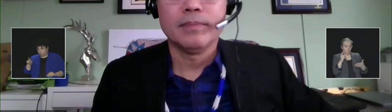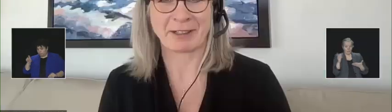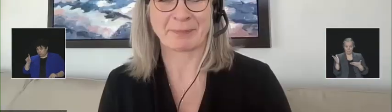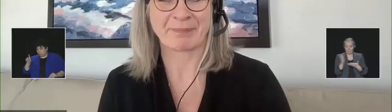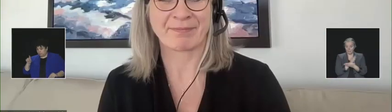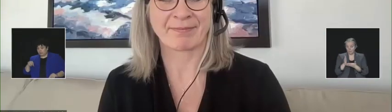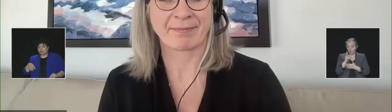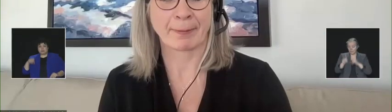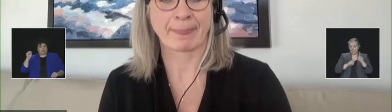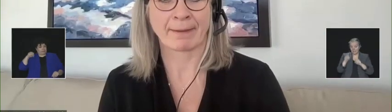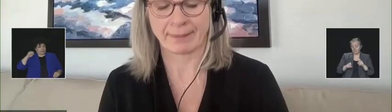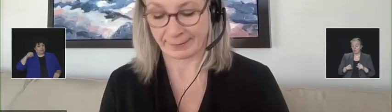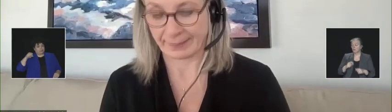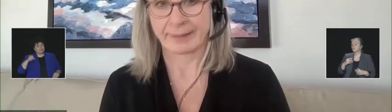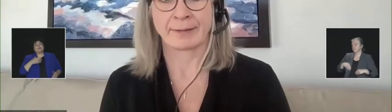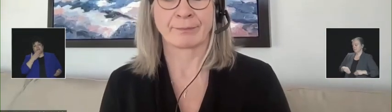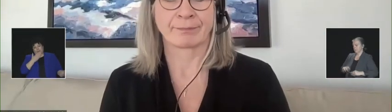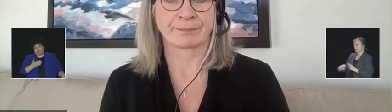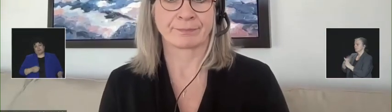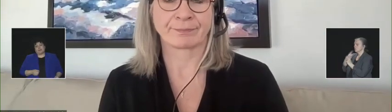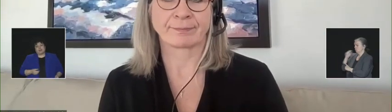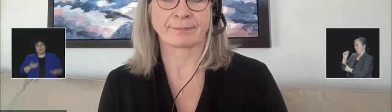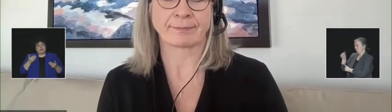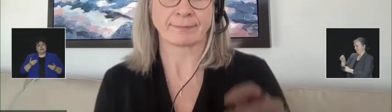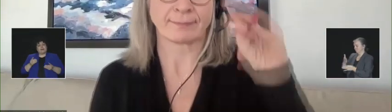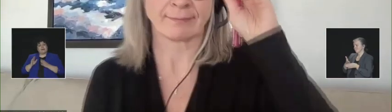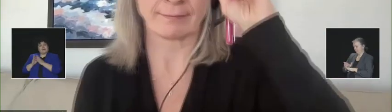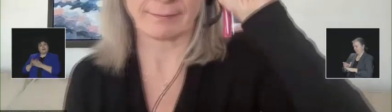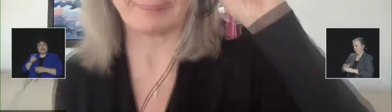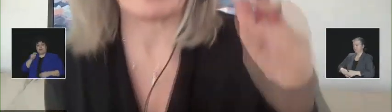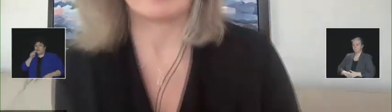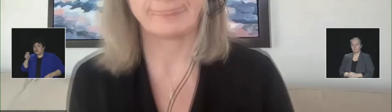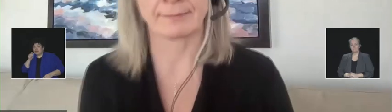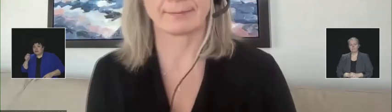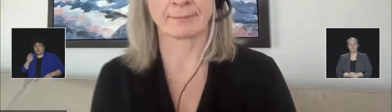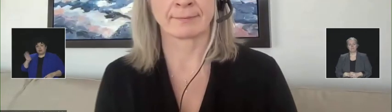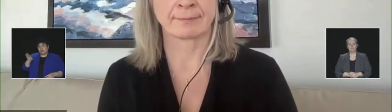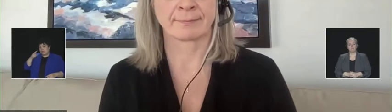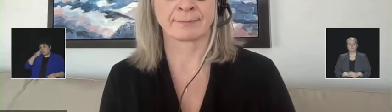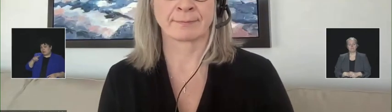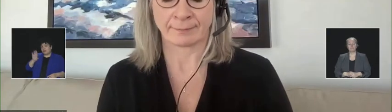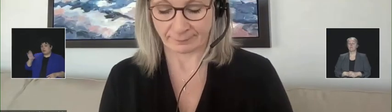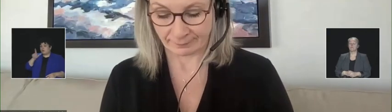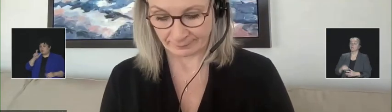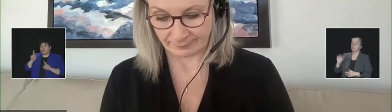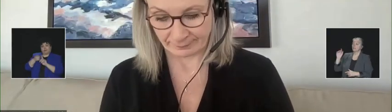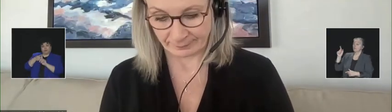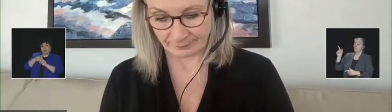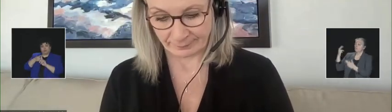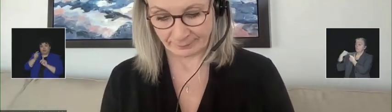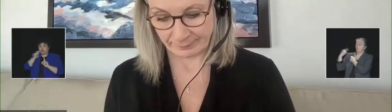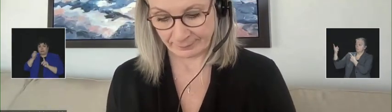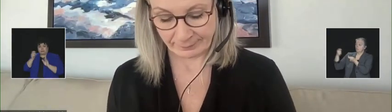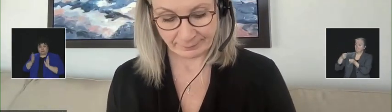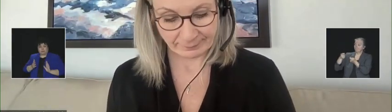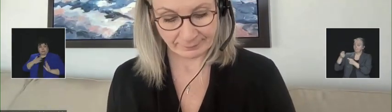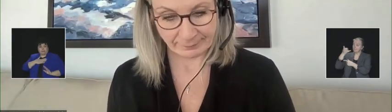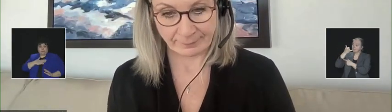Yes, we are. Yes, okay, thank you. Operator, can we have the first question from the phone, please? Première question, s'il vous plaît.